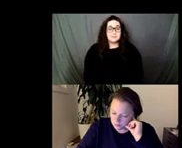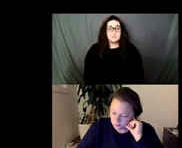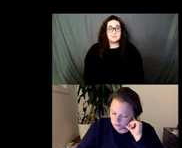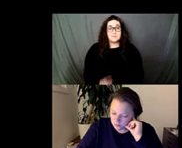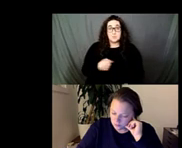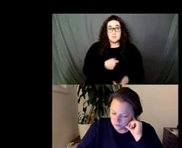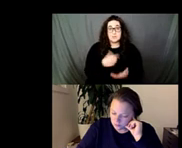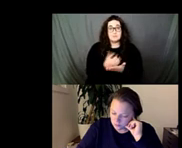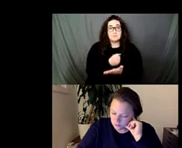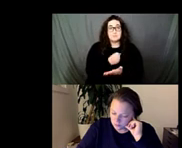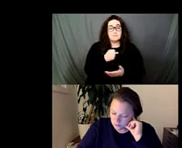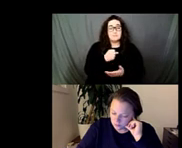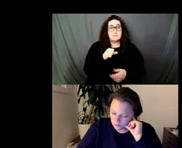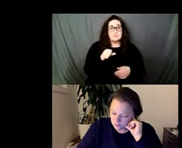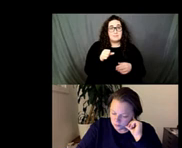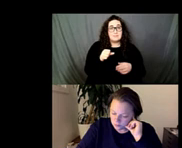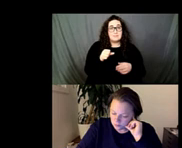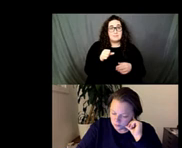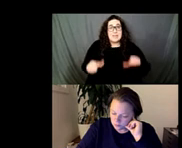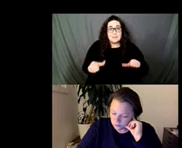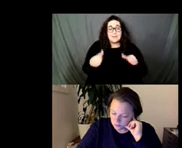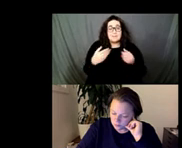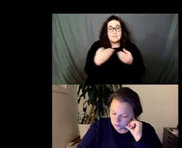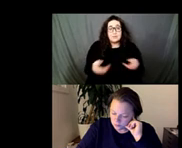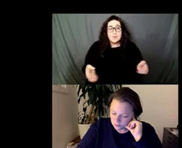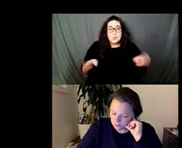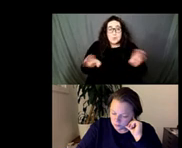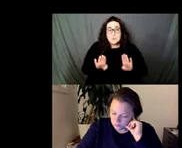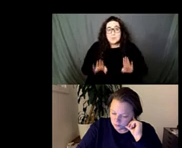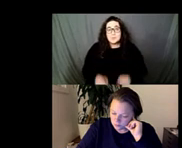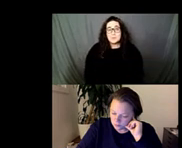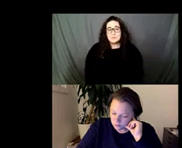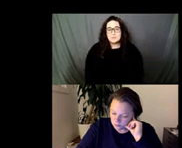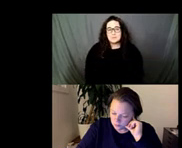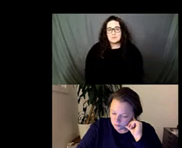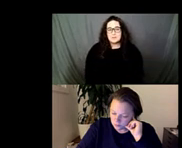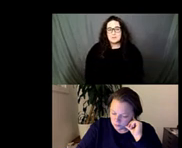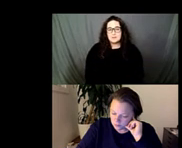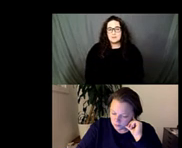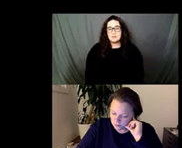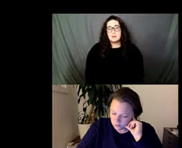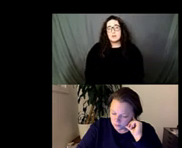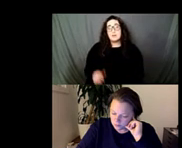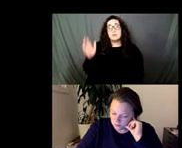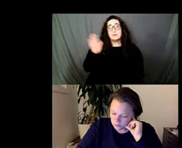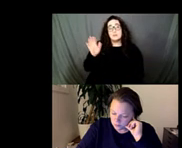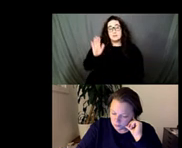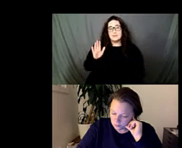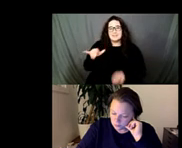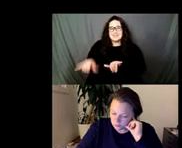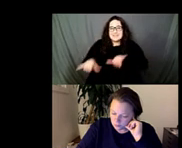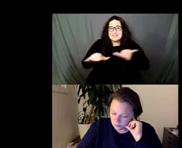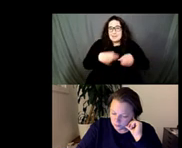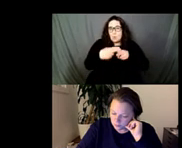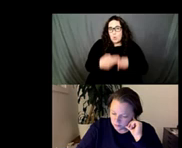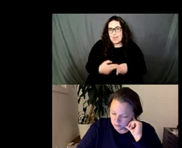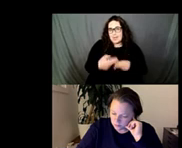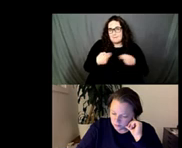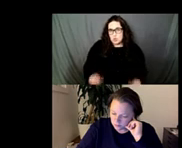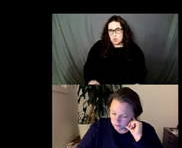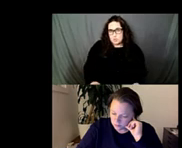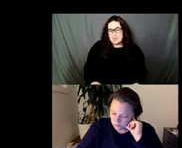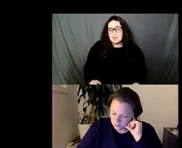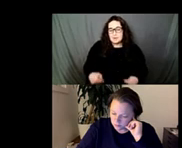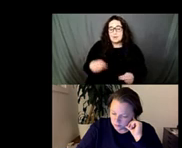you know the piece was originally designed to to mirror the weight of a human being but we chose to to do it in a more geometric